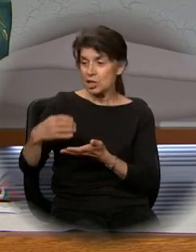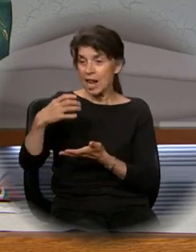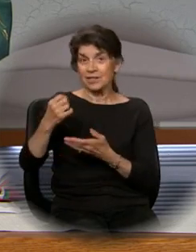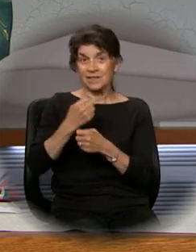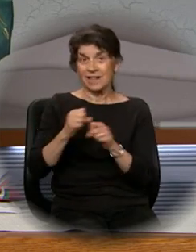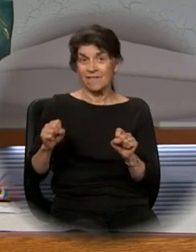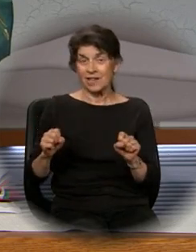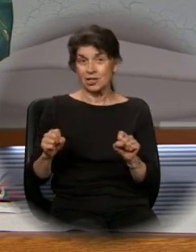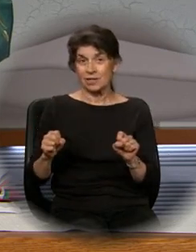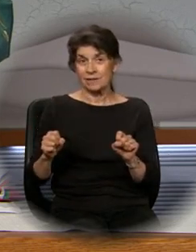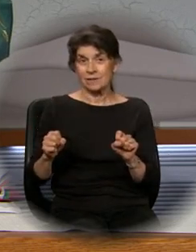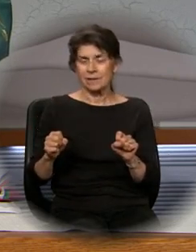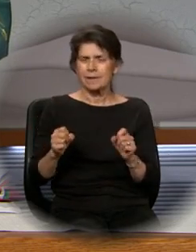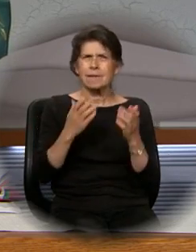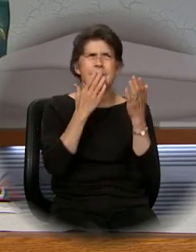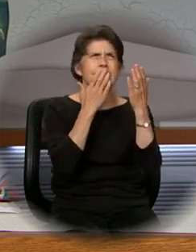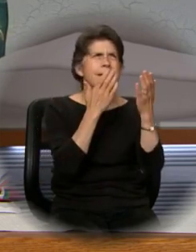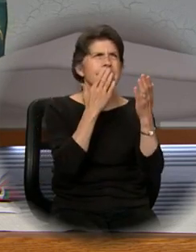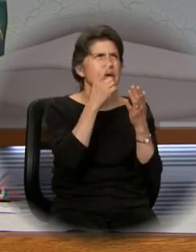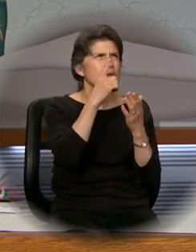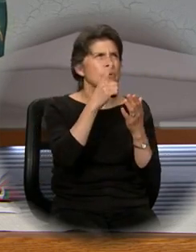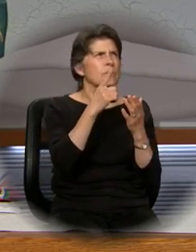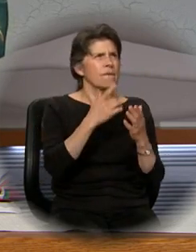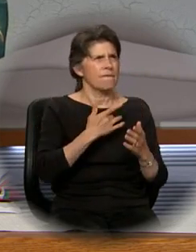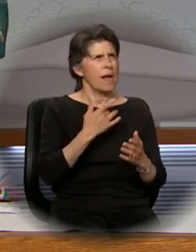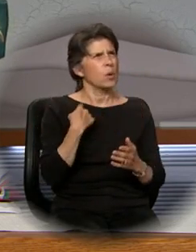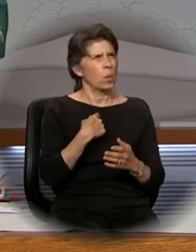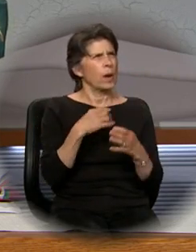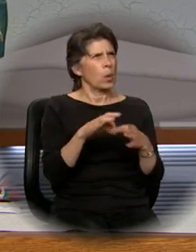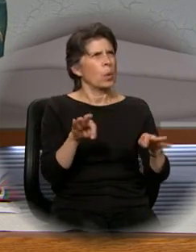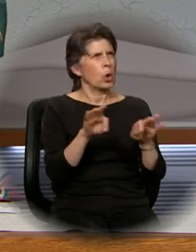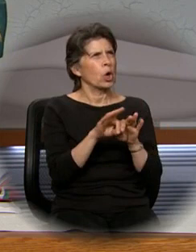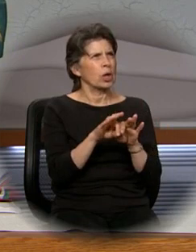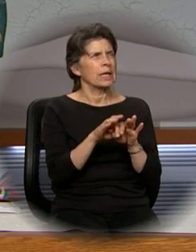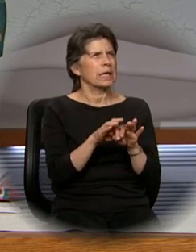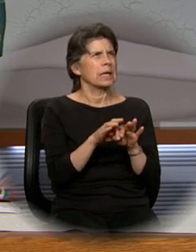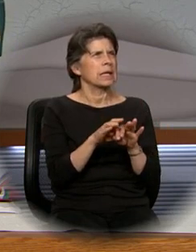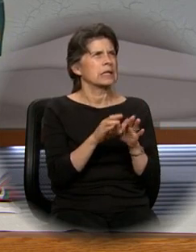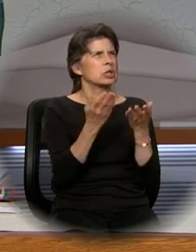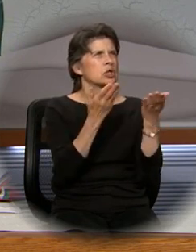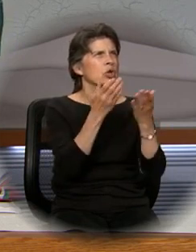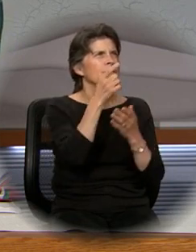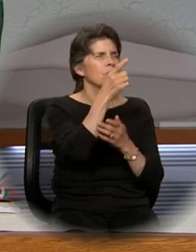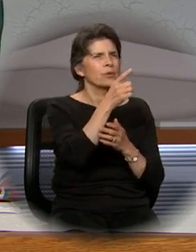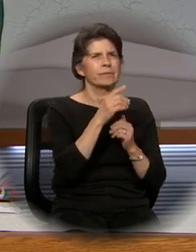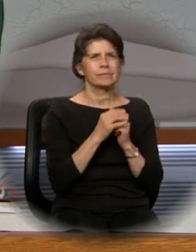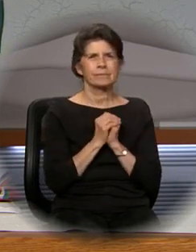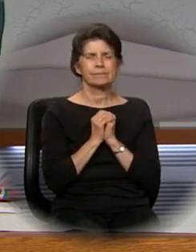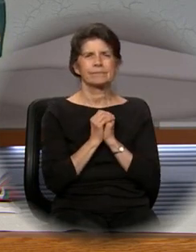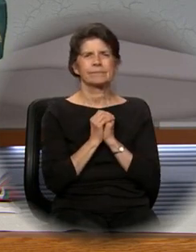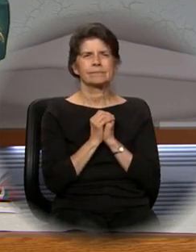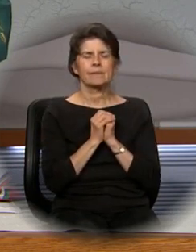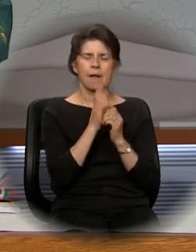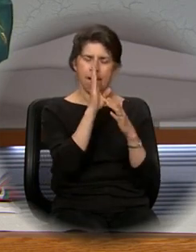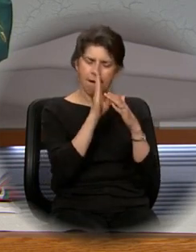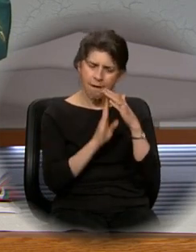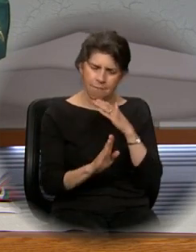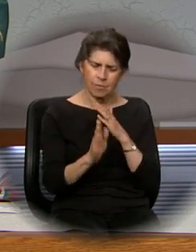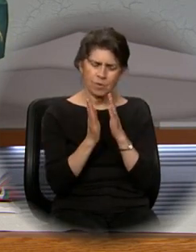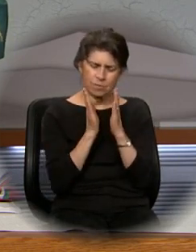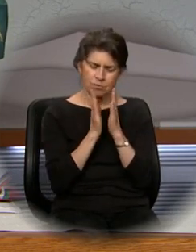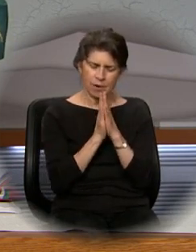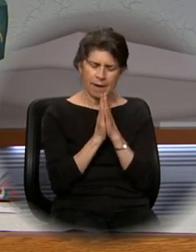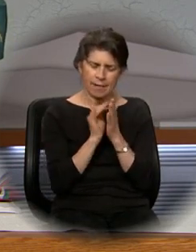of salvation, giving thanks that you have held us worthy to be in your presence and minister to you. Humbly, we pray the